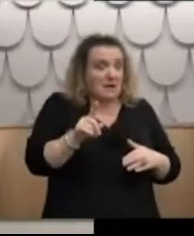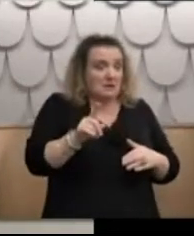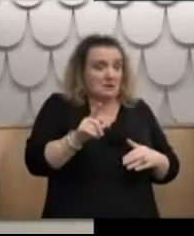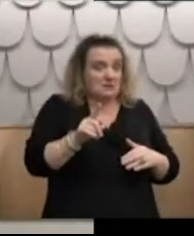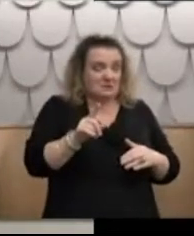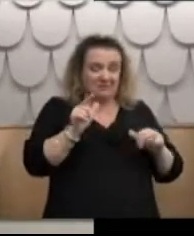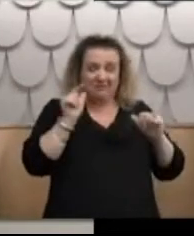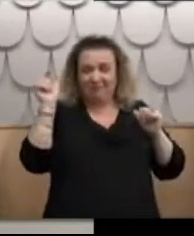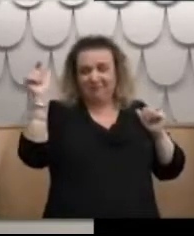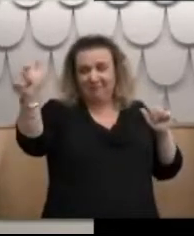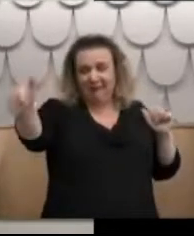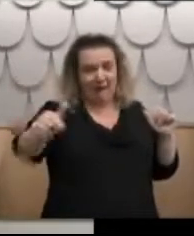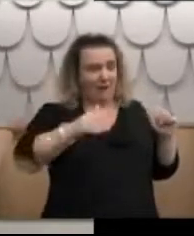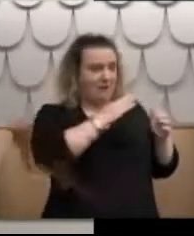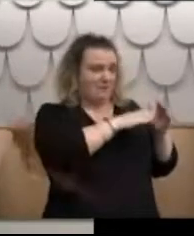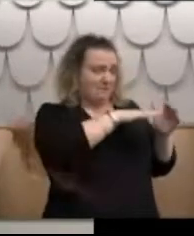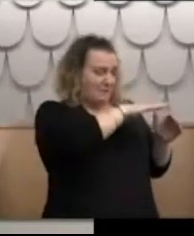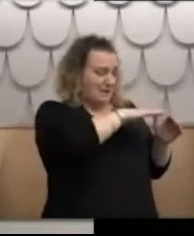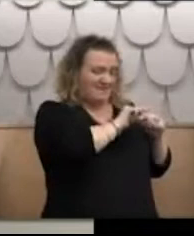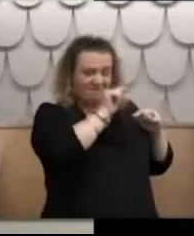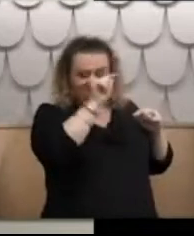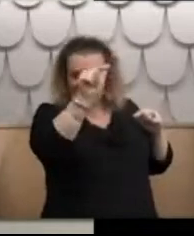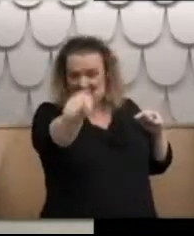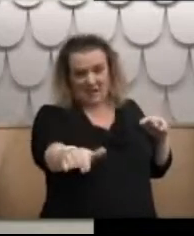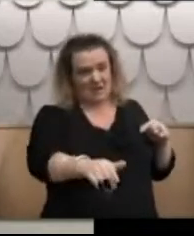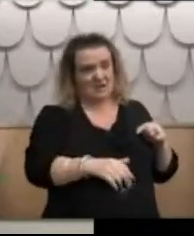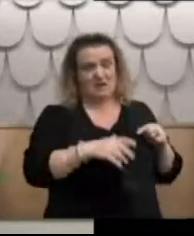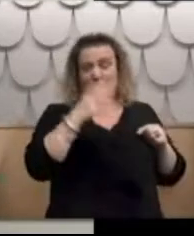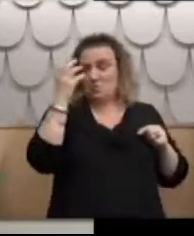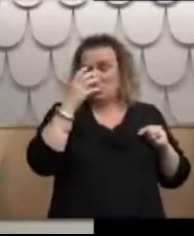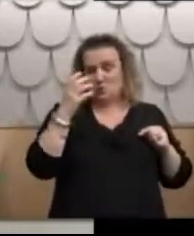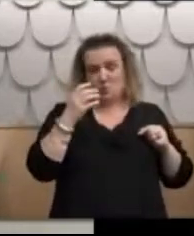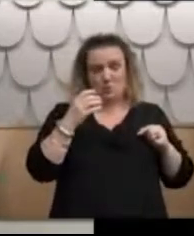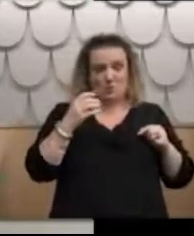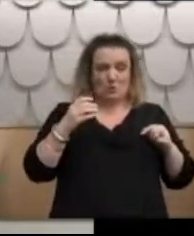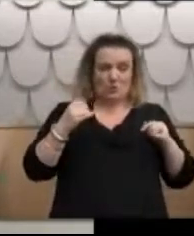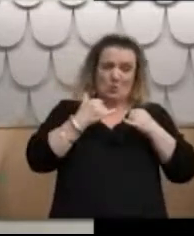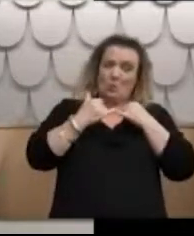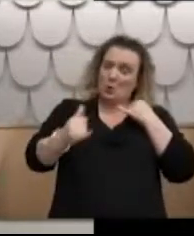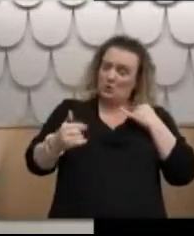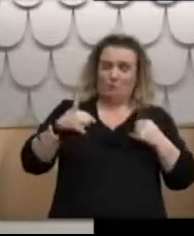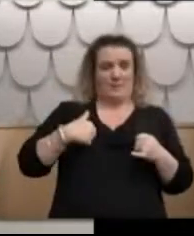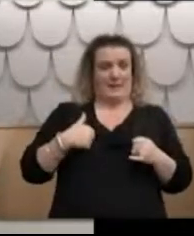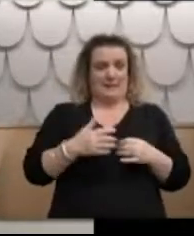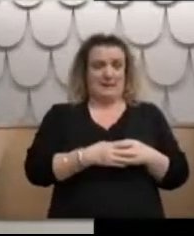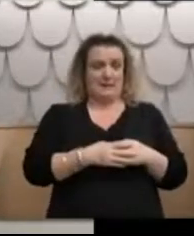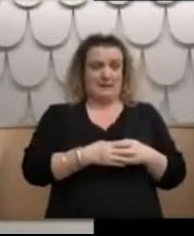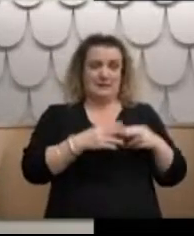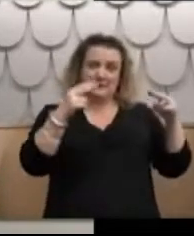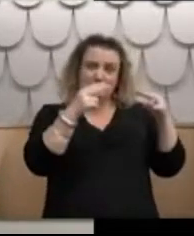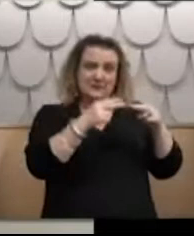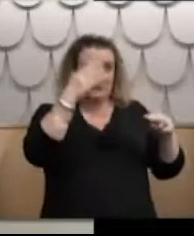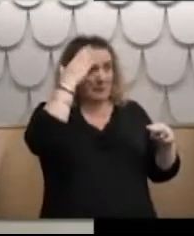was further away from our family and it just made my loneliness worse. I knew I wouldn't see my